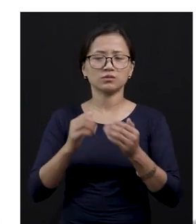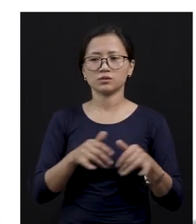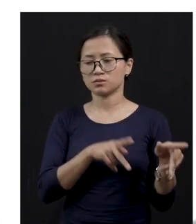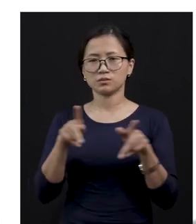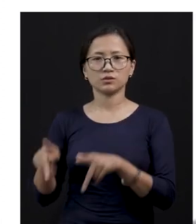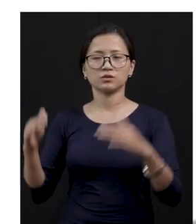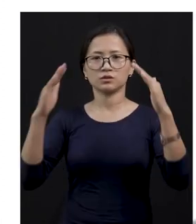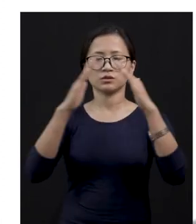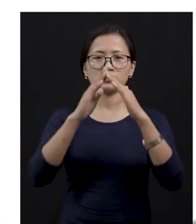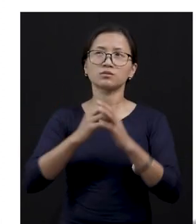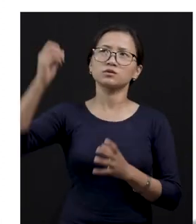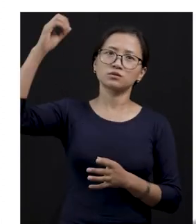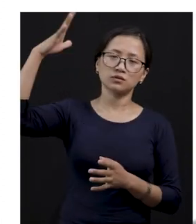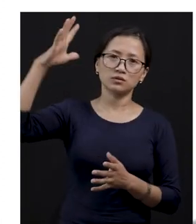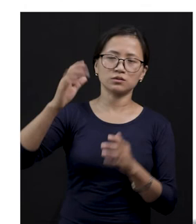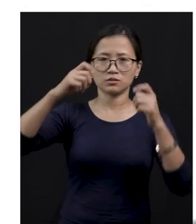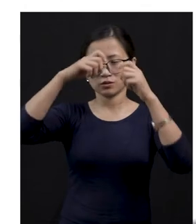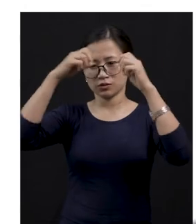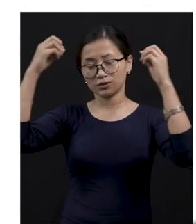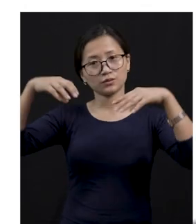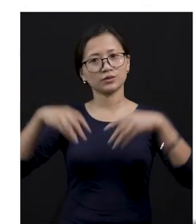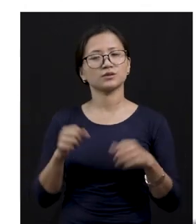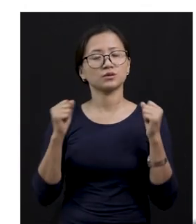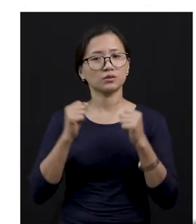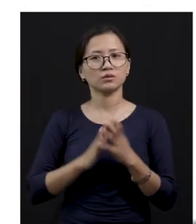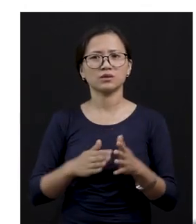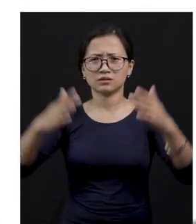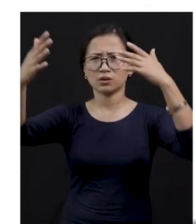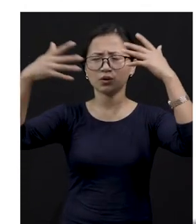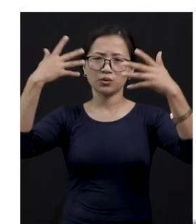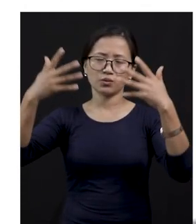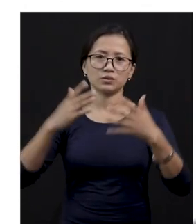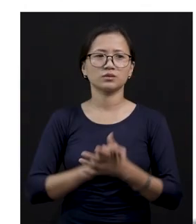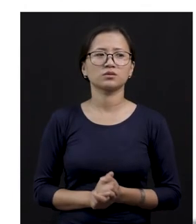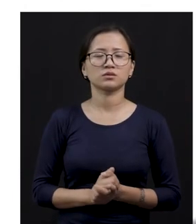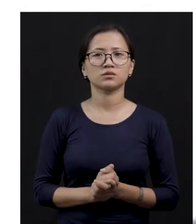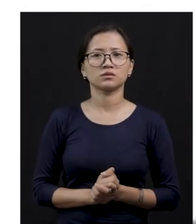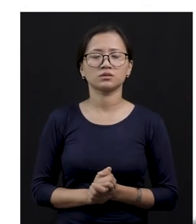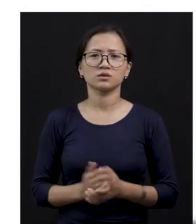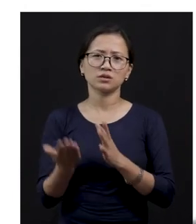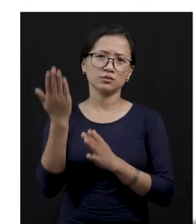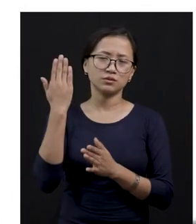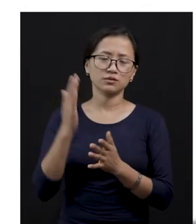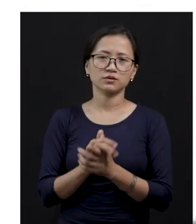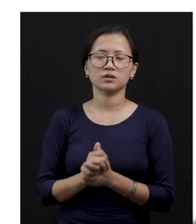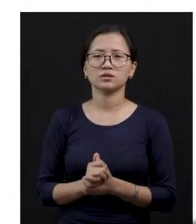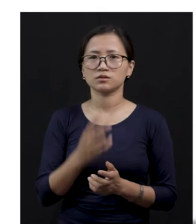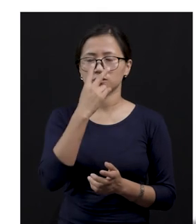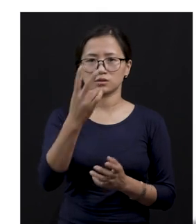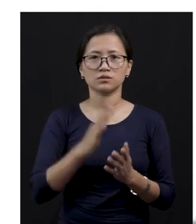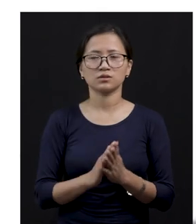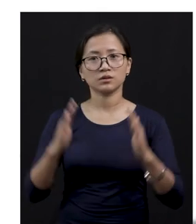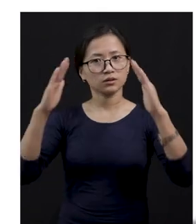to protect them from sun, rain, cold and wind. So, children, in the previous slides, we have